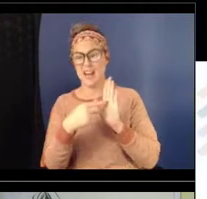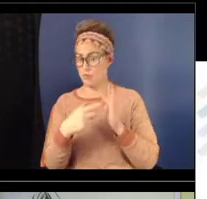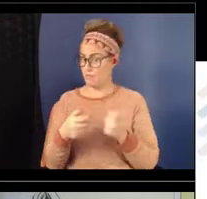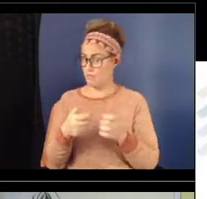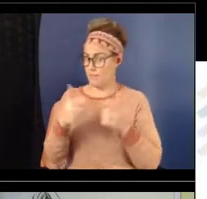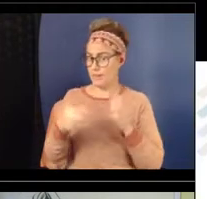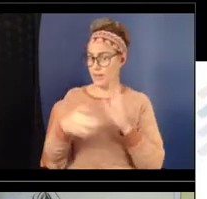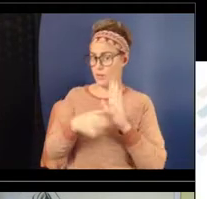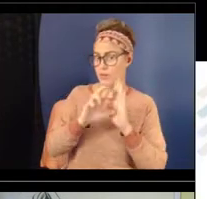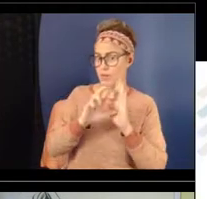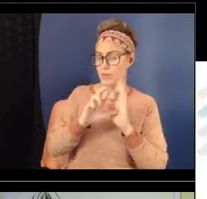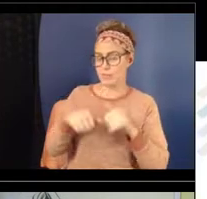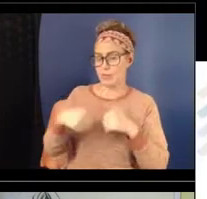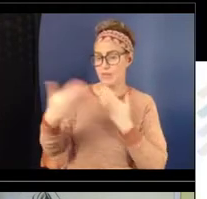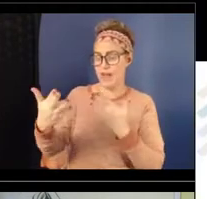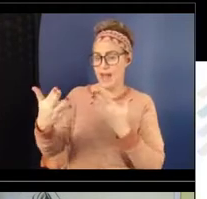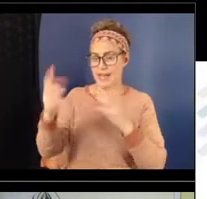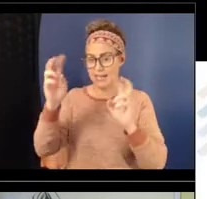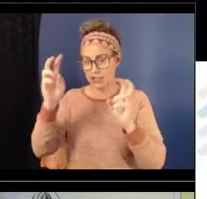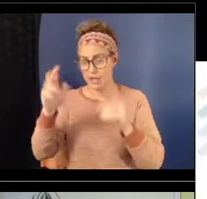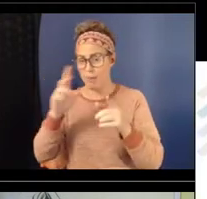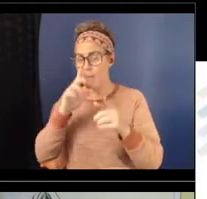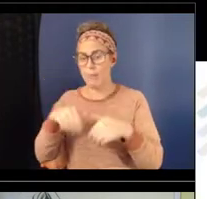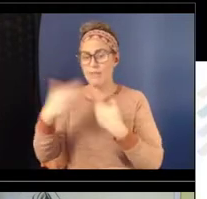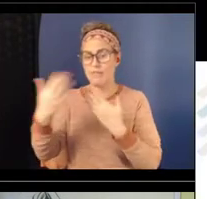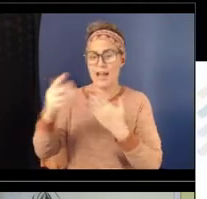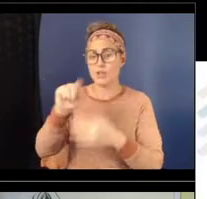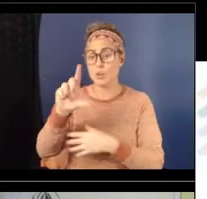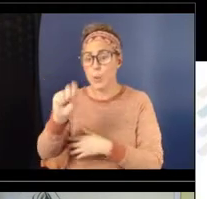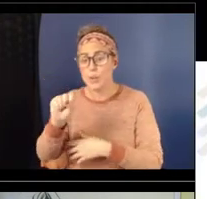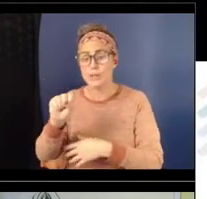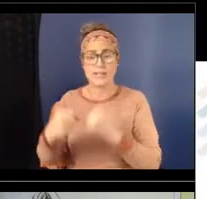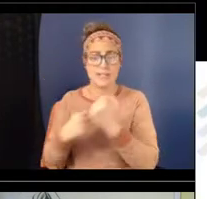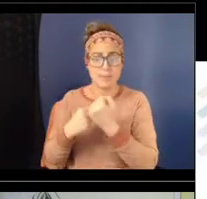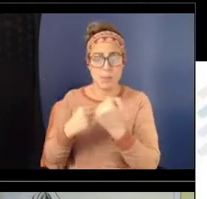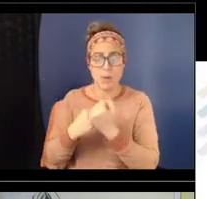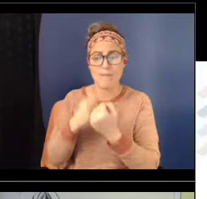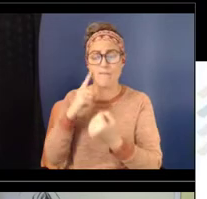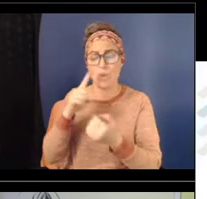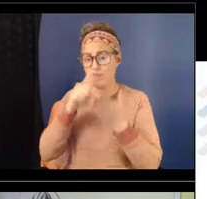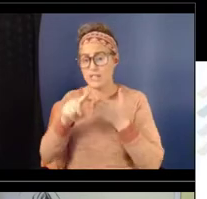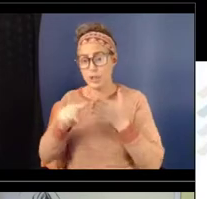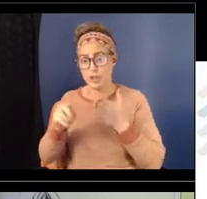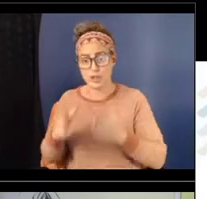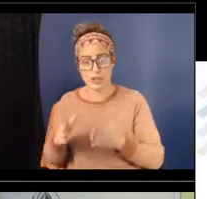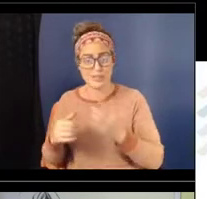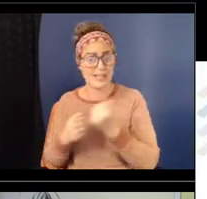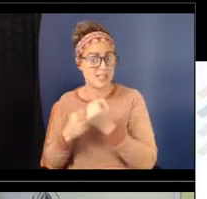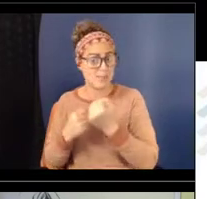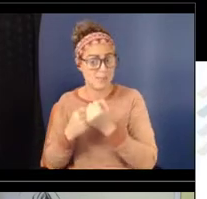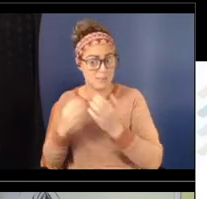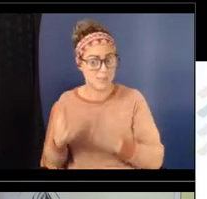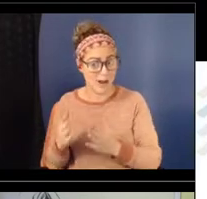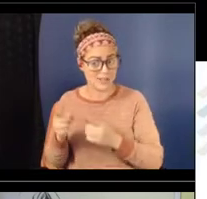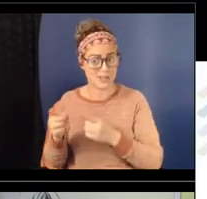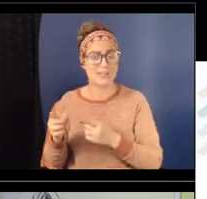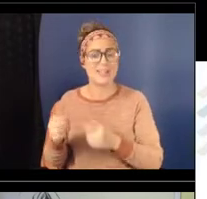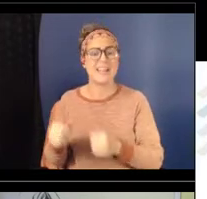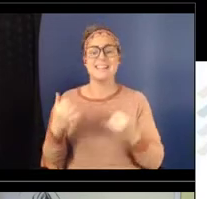to victim service providers, advocates, researchers, and others. It is my pleasure to introduce today's speakers.